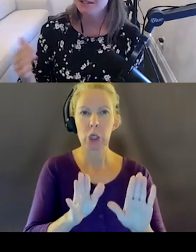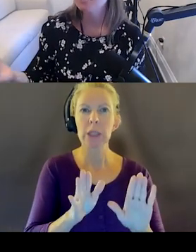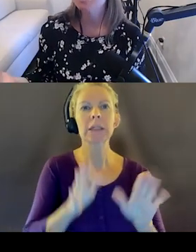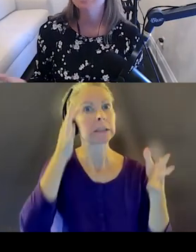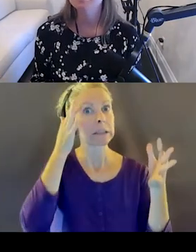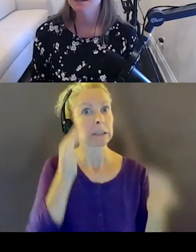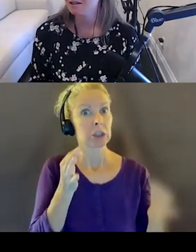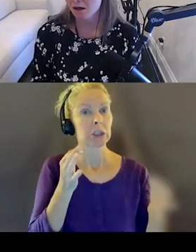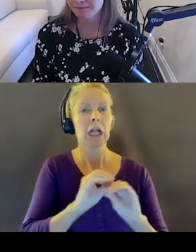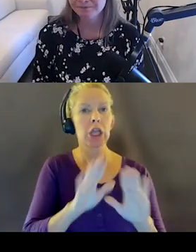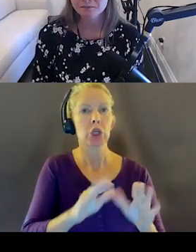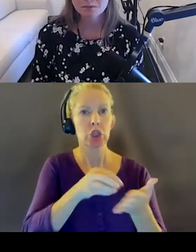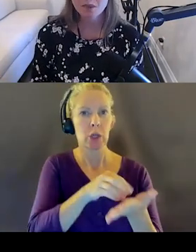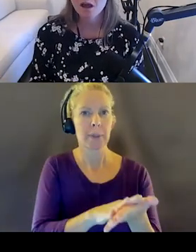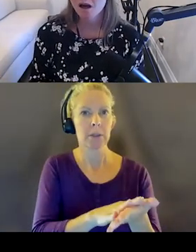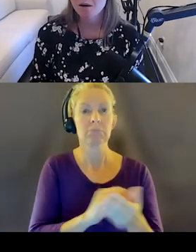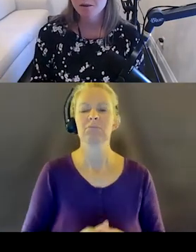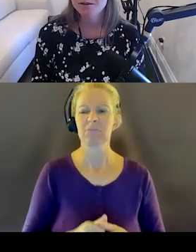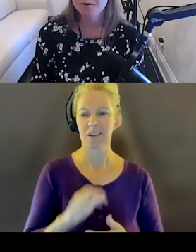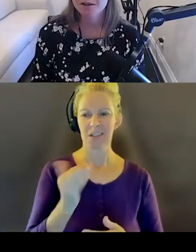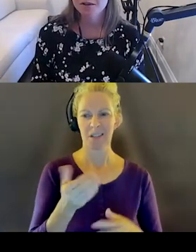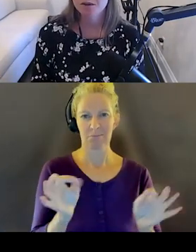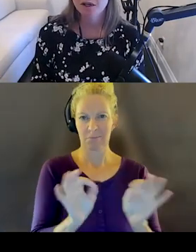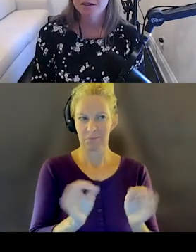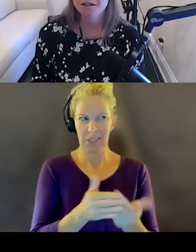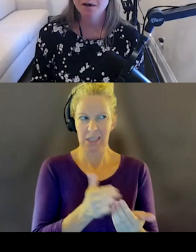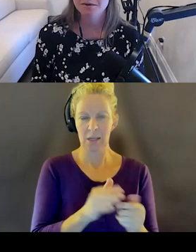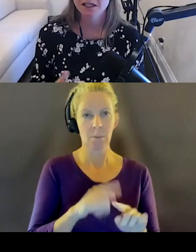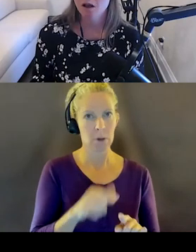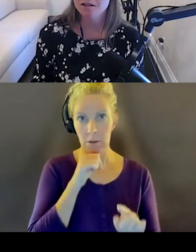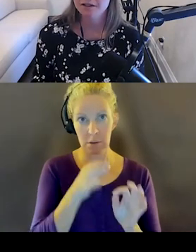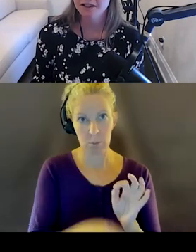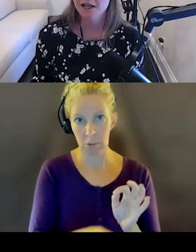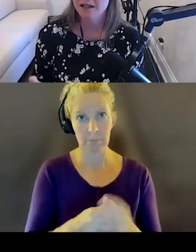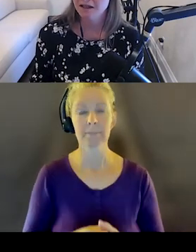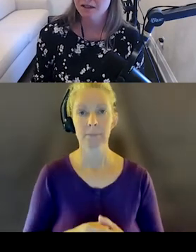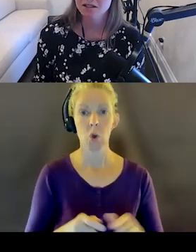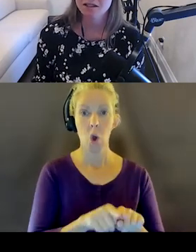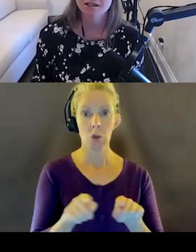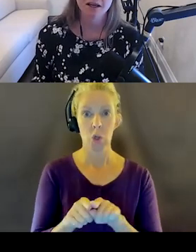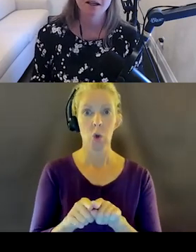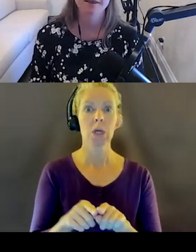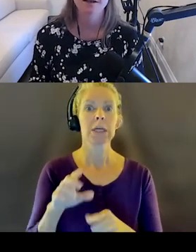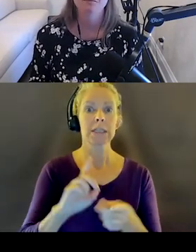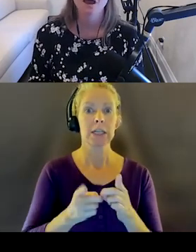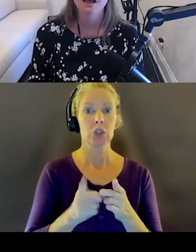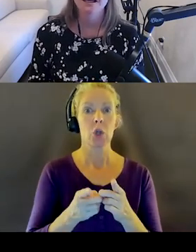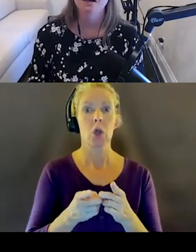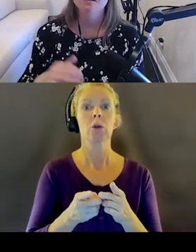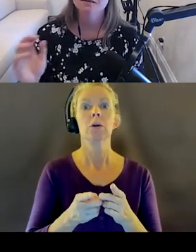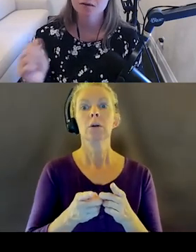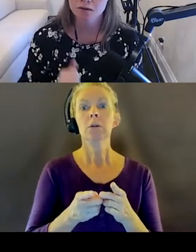It might sound trivial, but it's not. I'm also putting on you a digital property glossary and a definition list. That kind of thing.